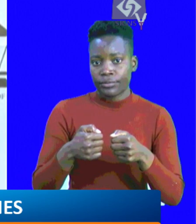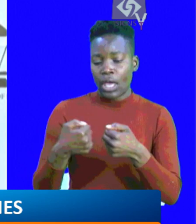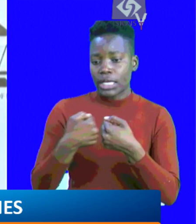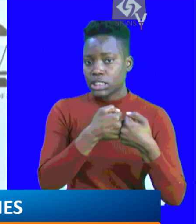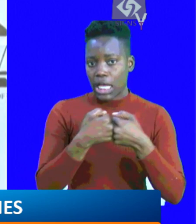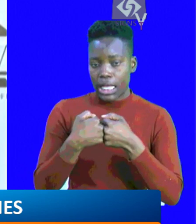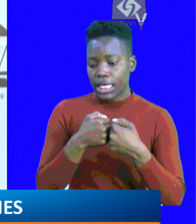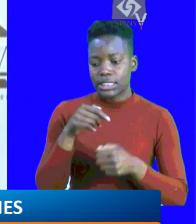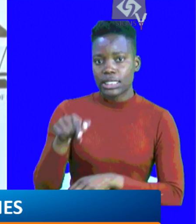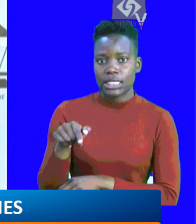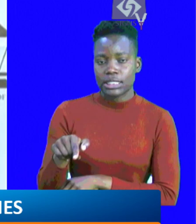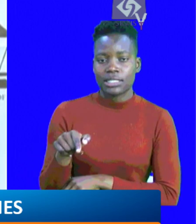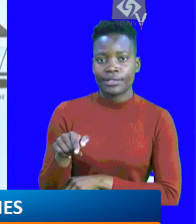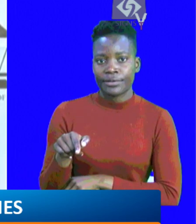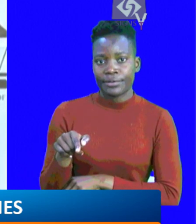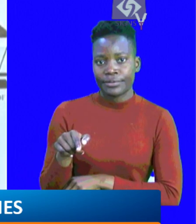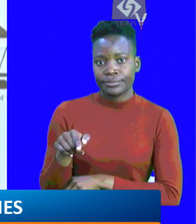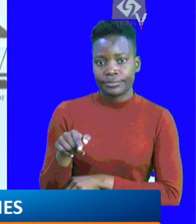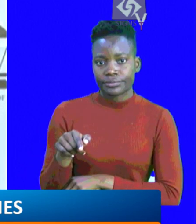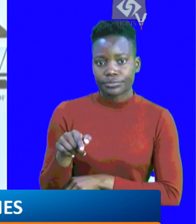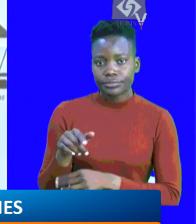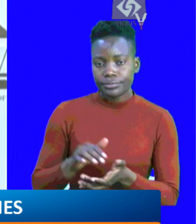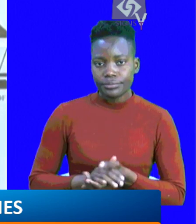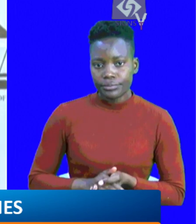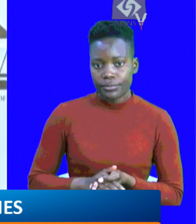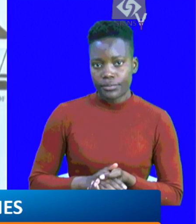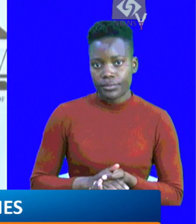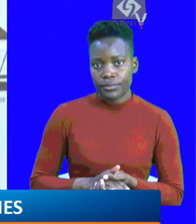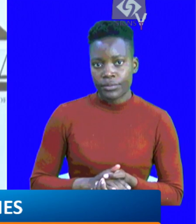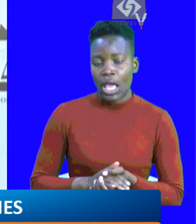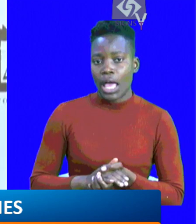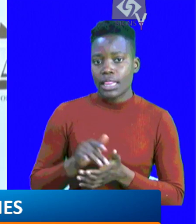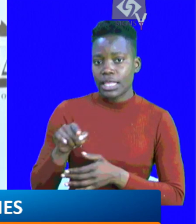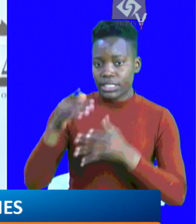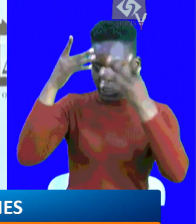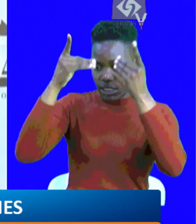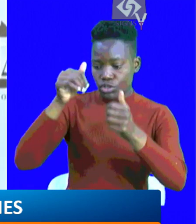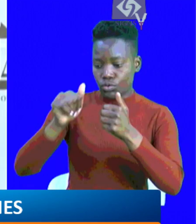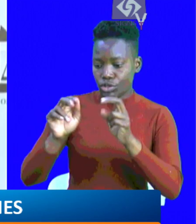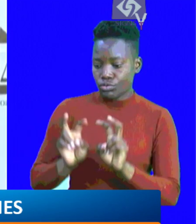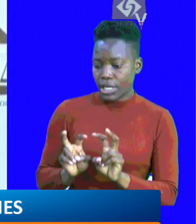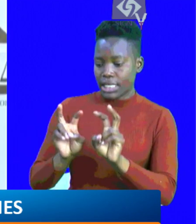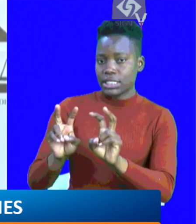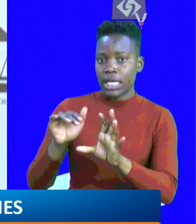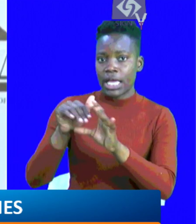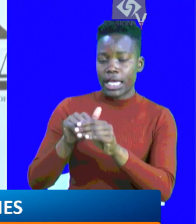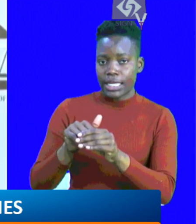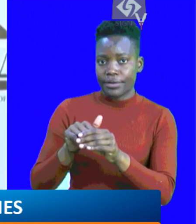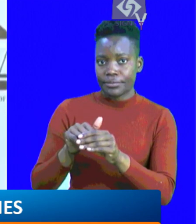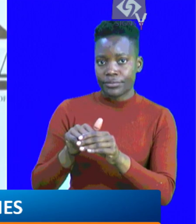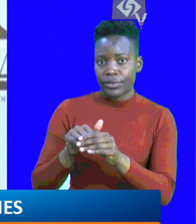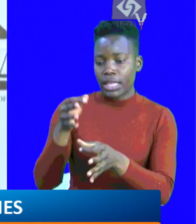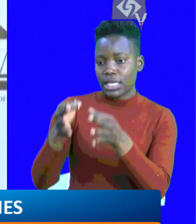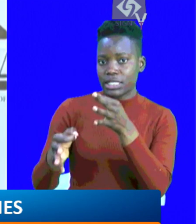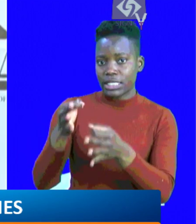that together we can robustly challenge these very, very unfortunate steps